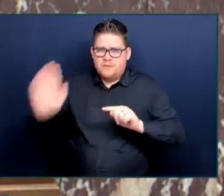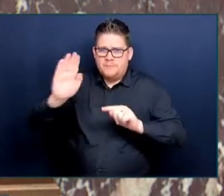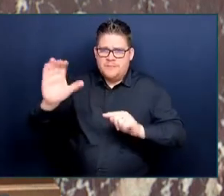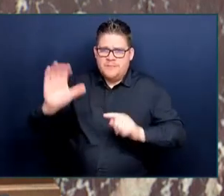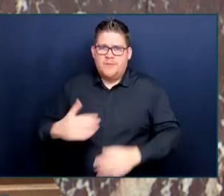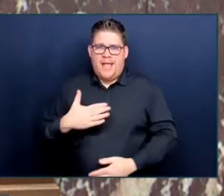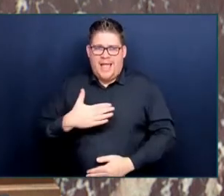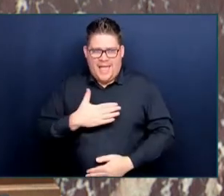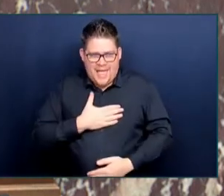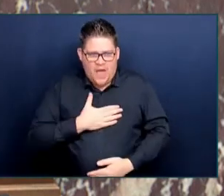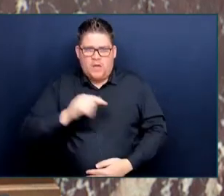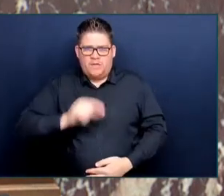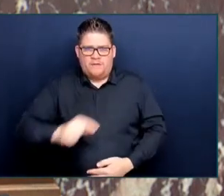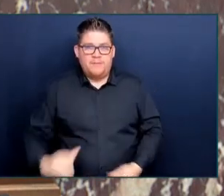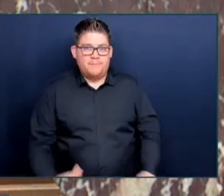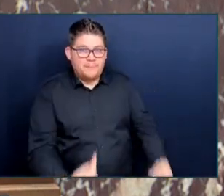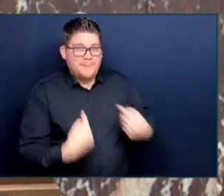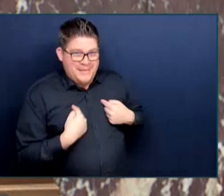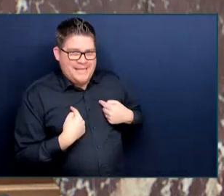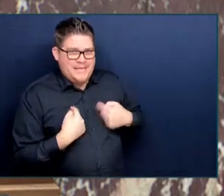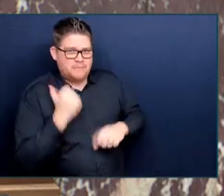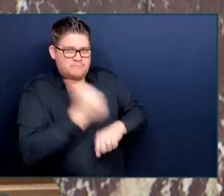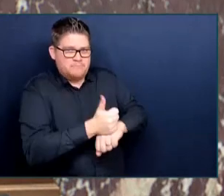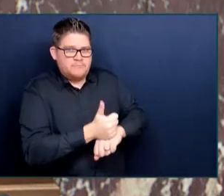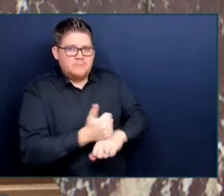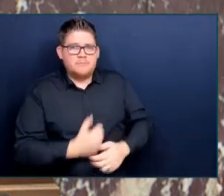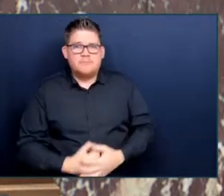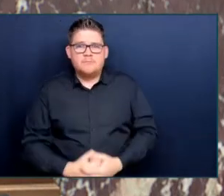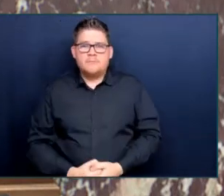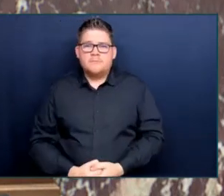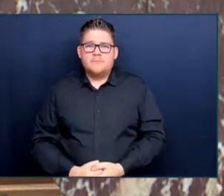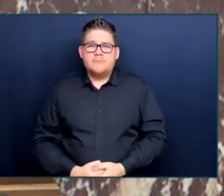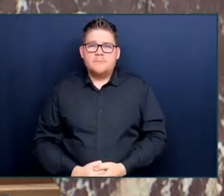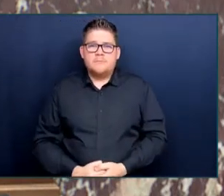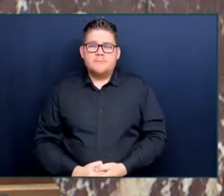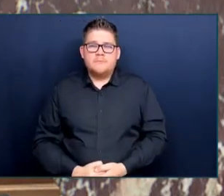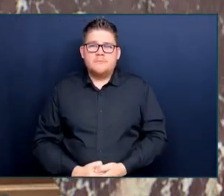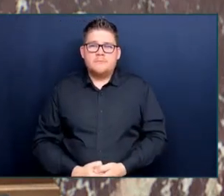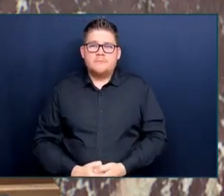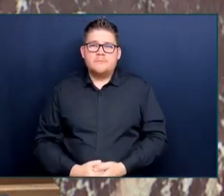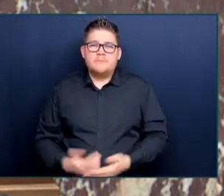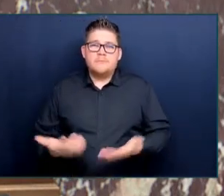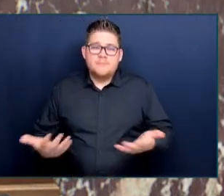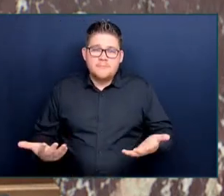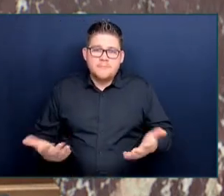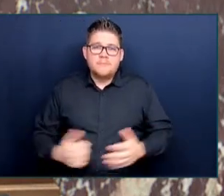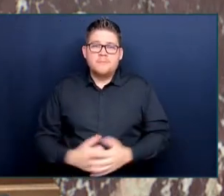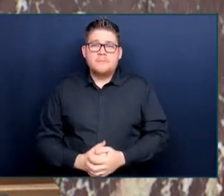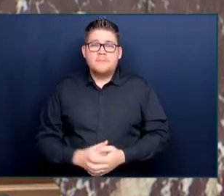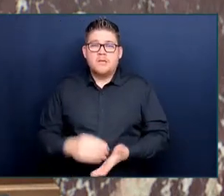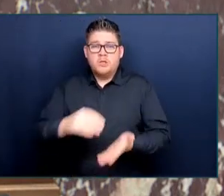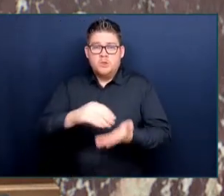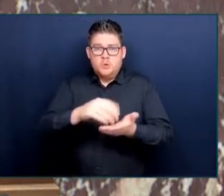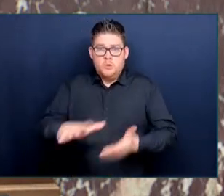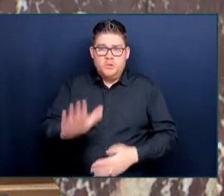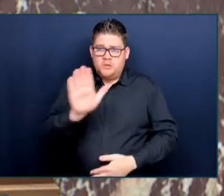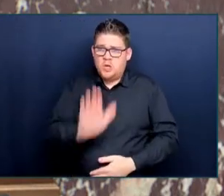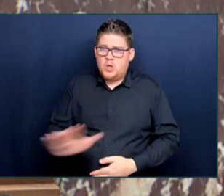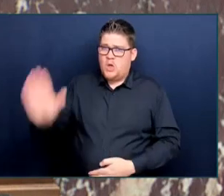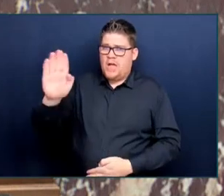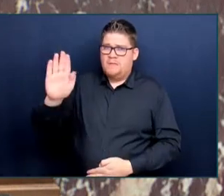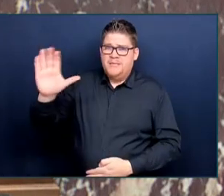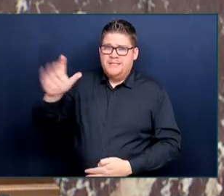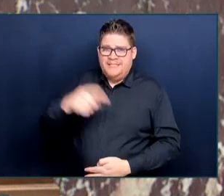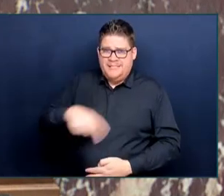But now students from across British Columbia are calling on this government for funding to further that work, to